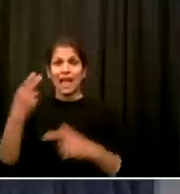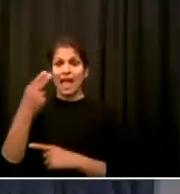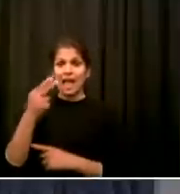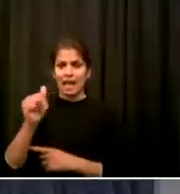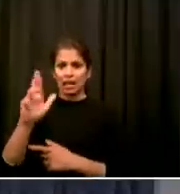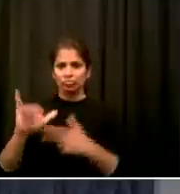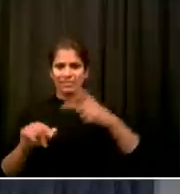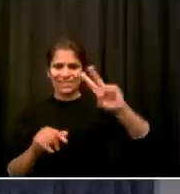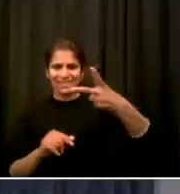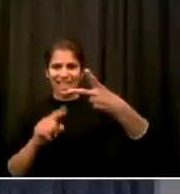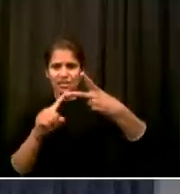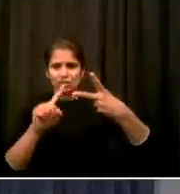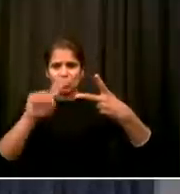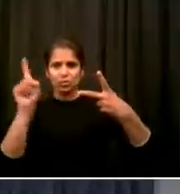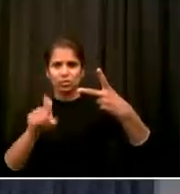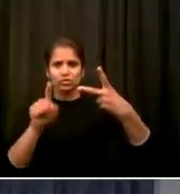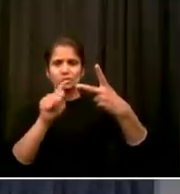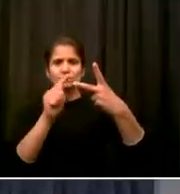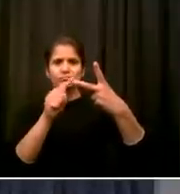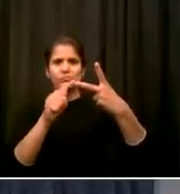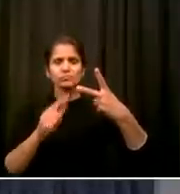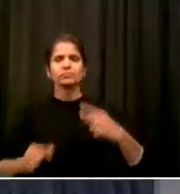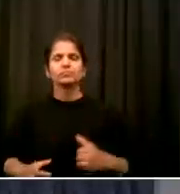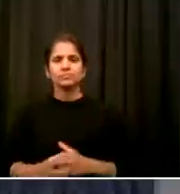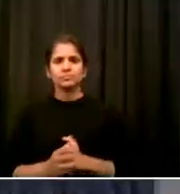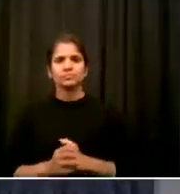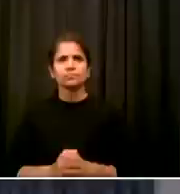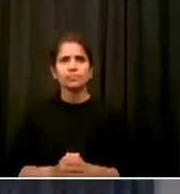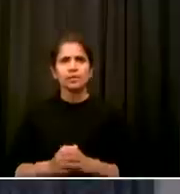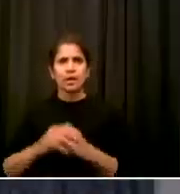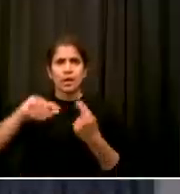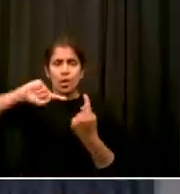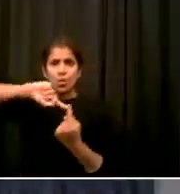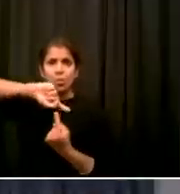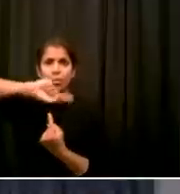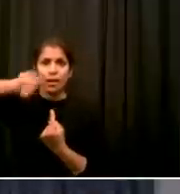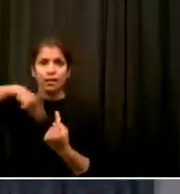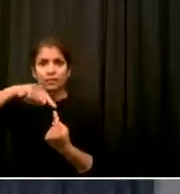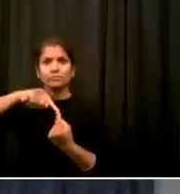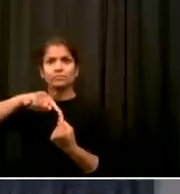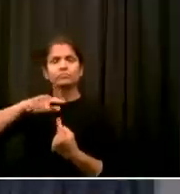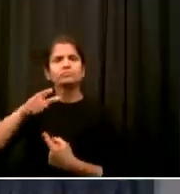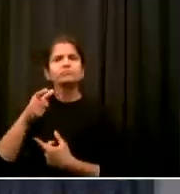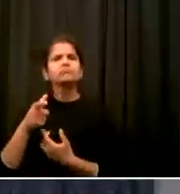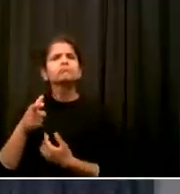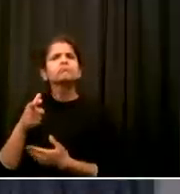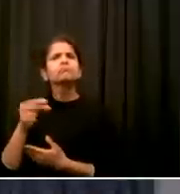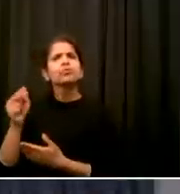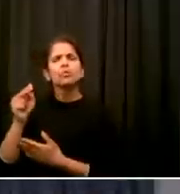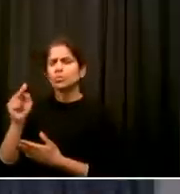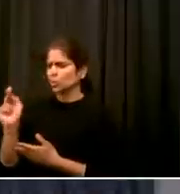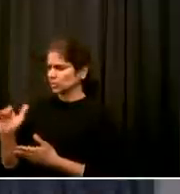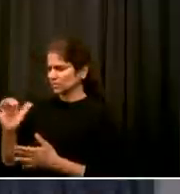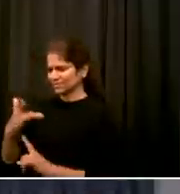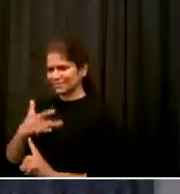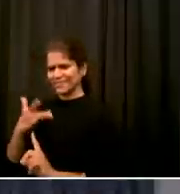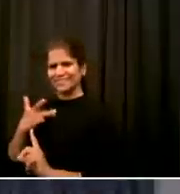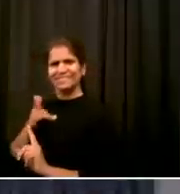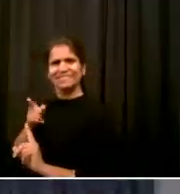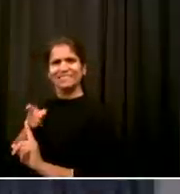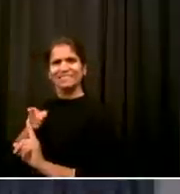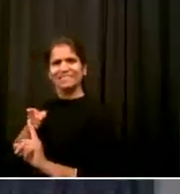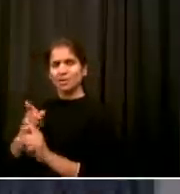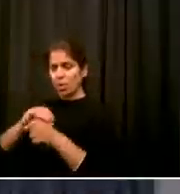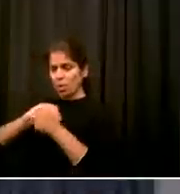city feel that the risk of infection is low enough So that kids can shoot